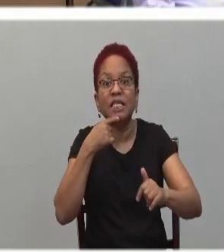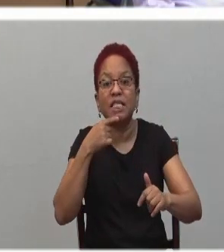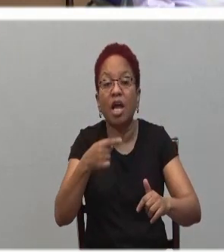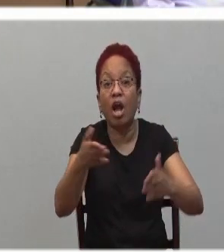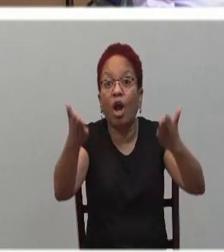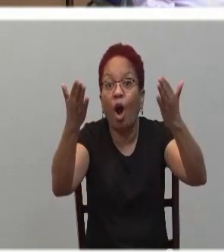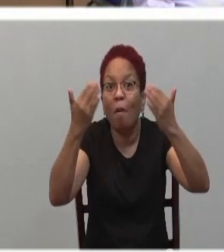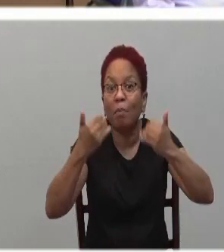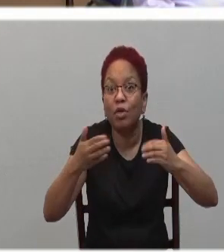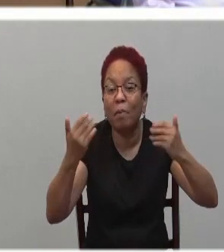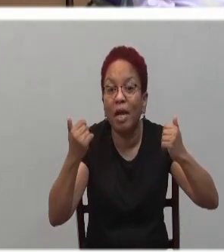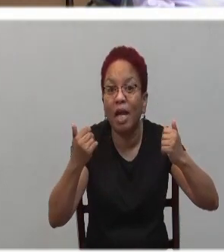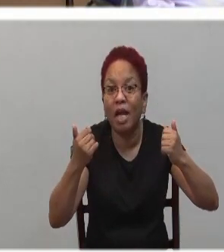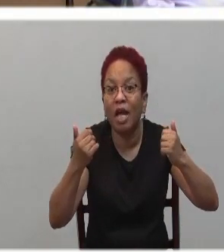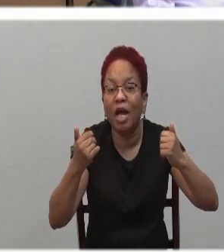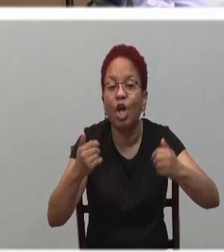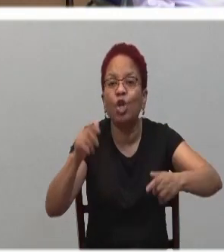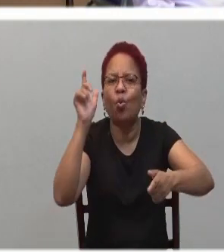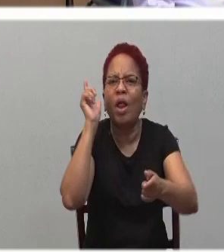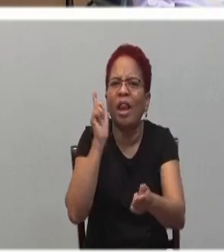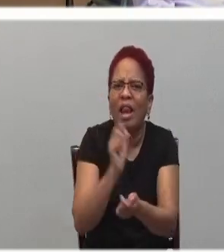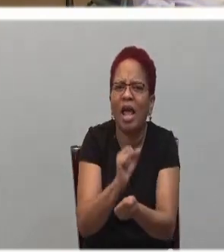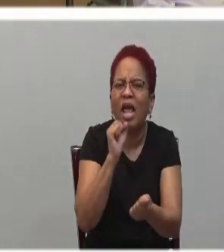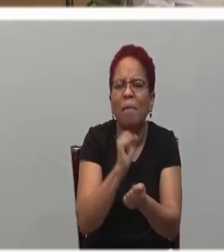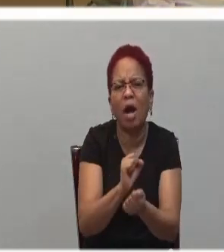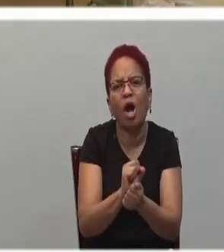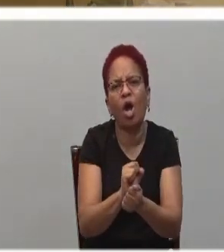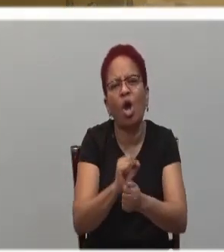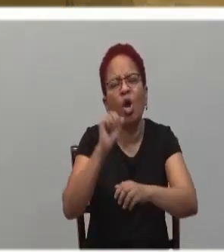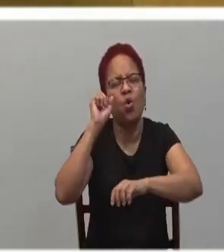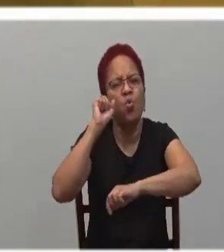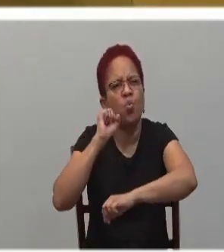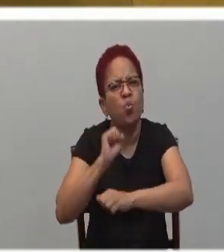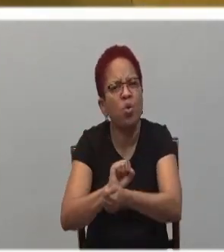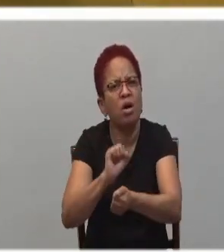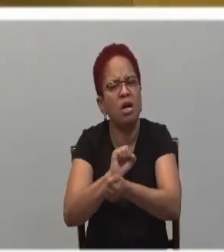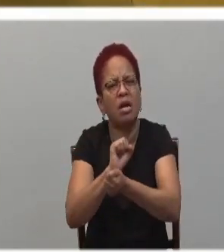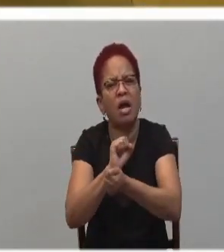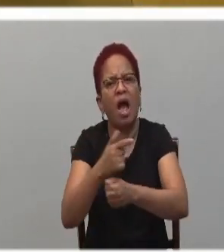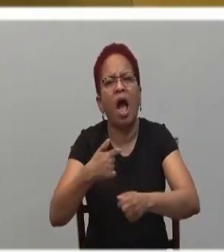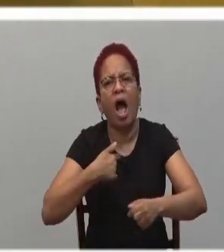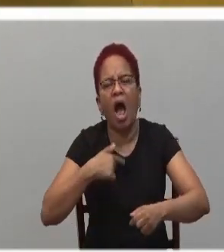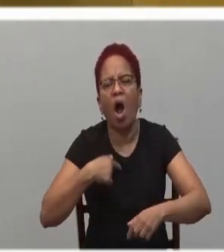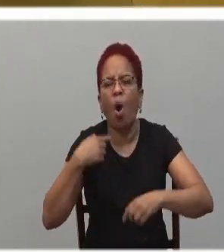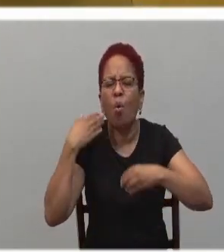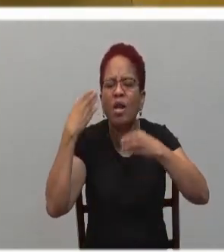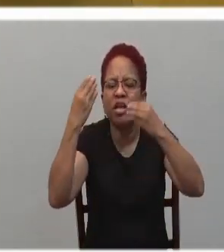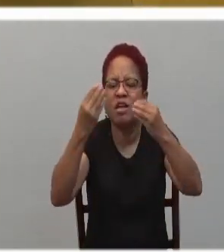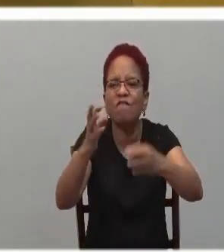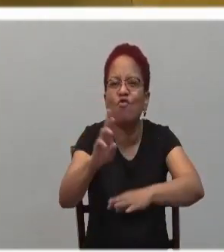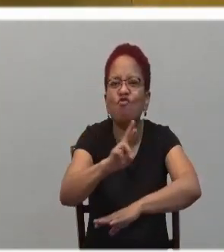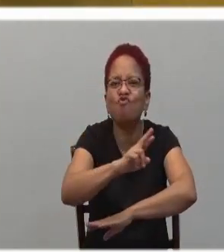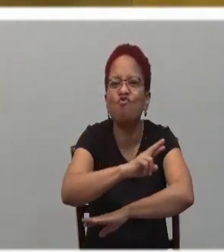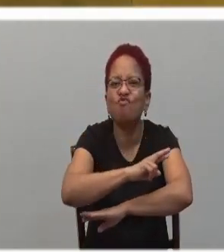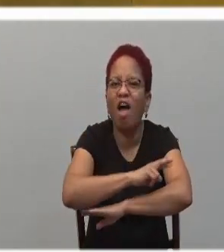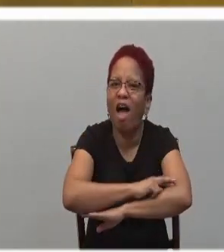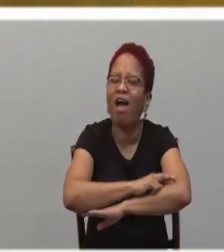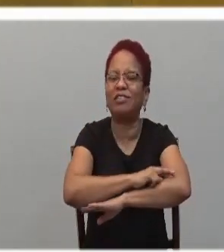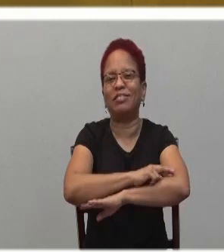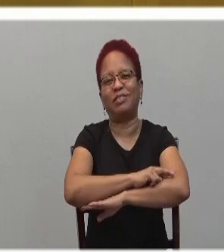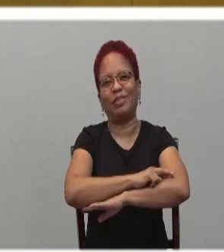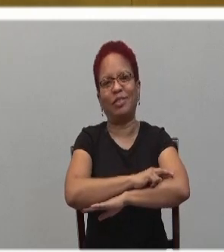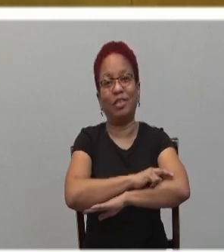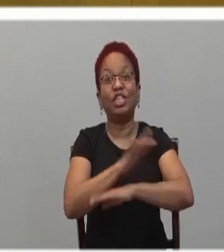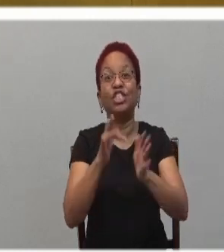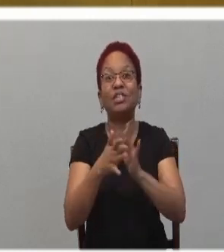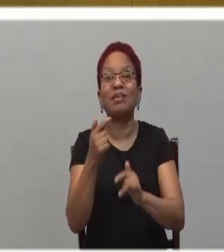And I will give you what? Rest. So let us, beloved in Christ, unwrapped the gift of today's